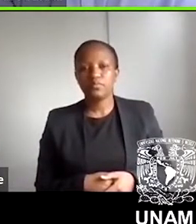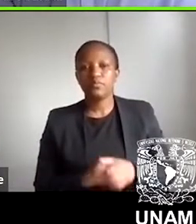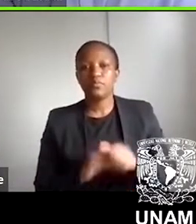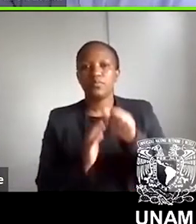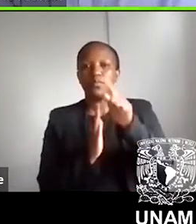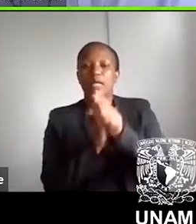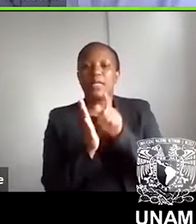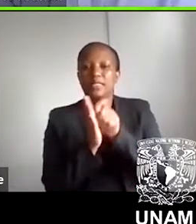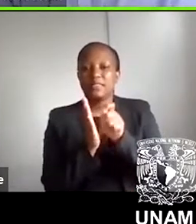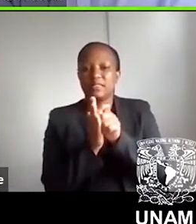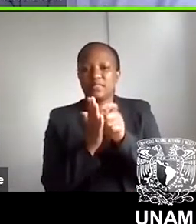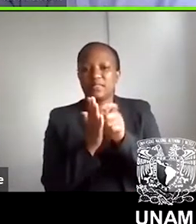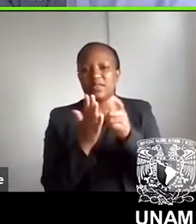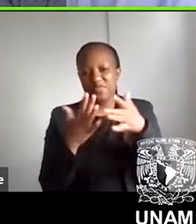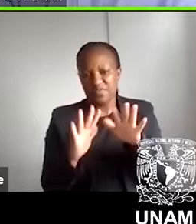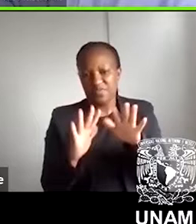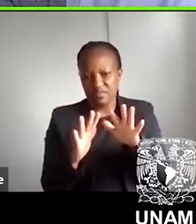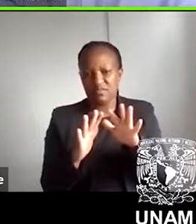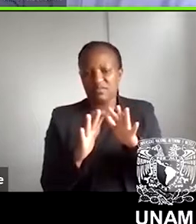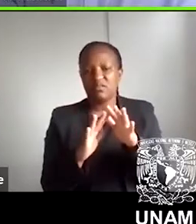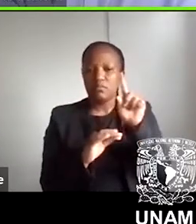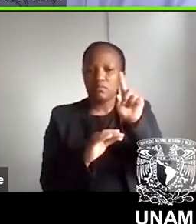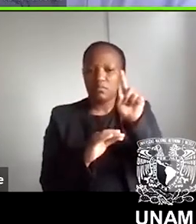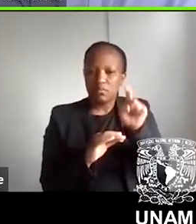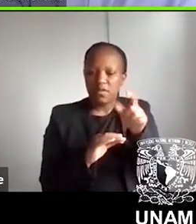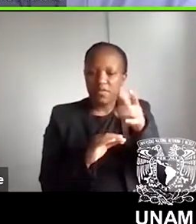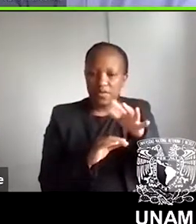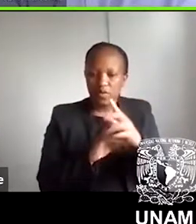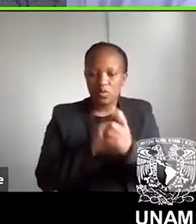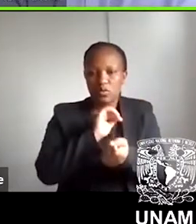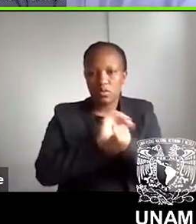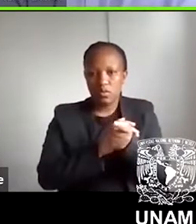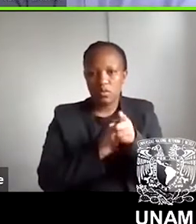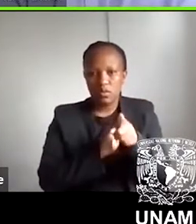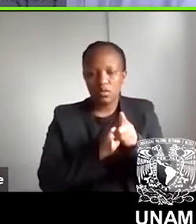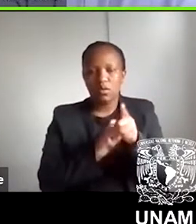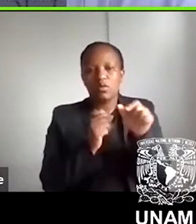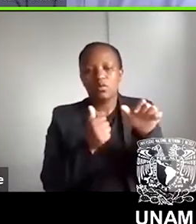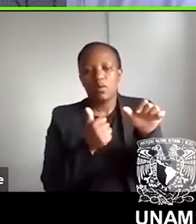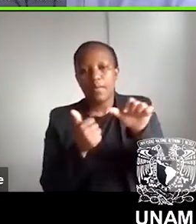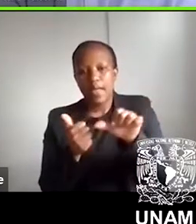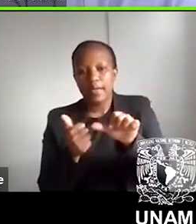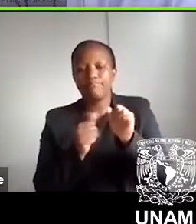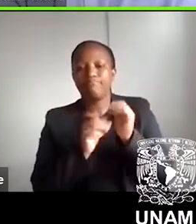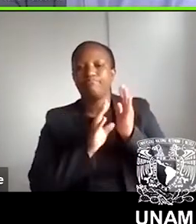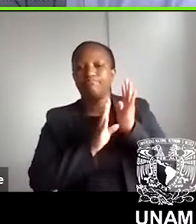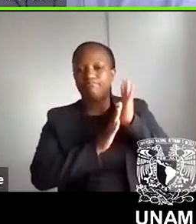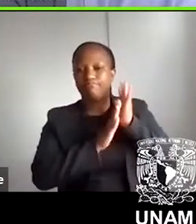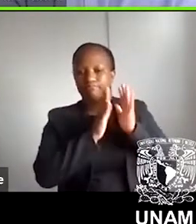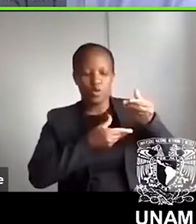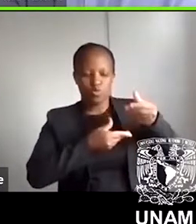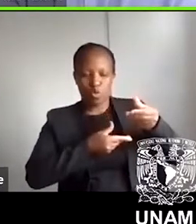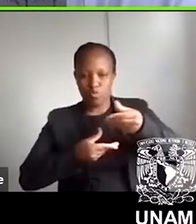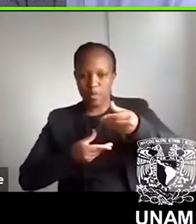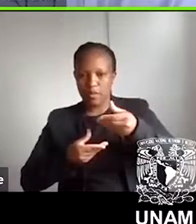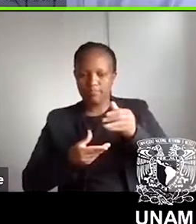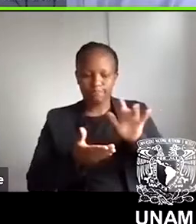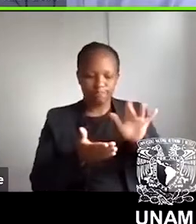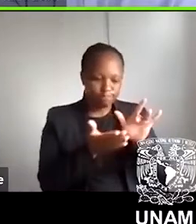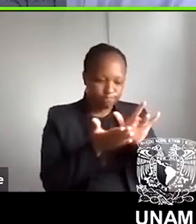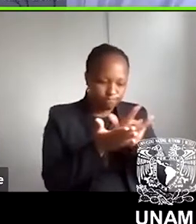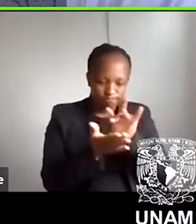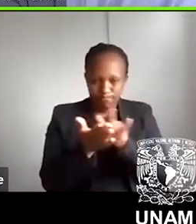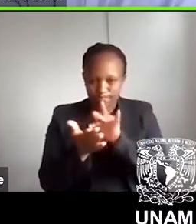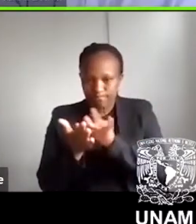emerged as an answer to this question was found by returning to historical documents that came from both official